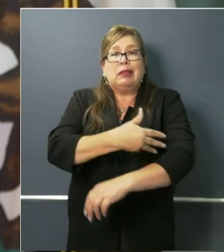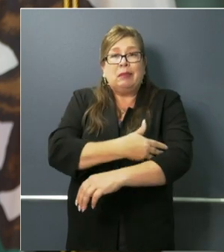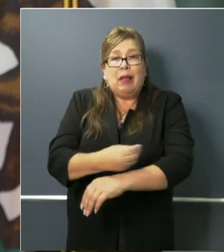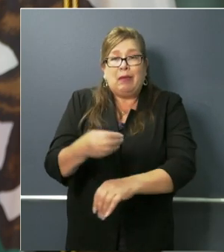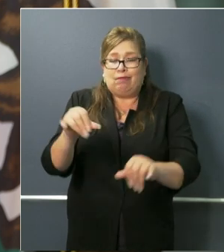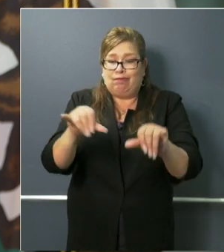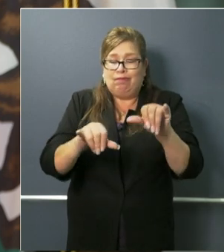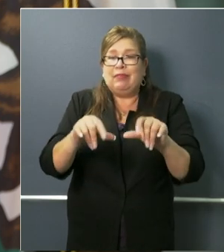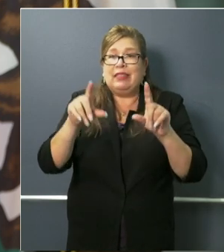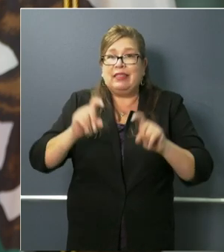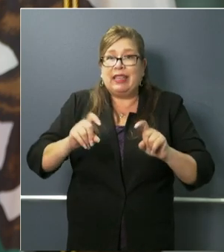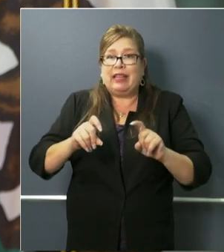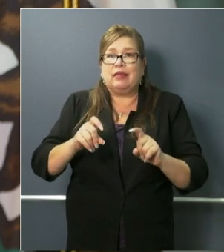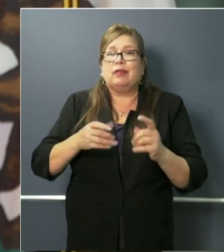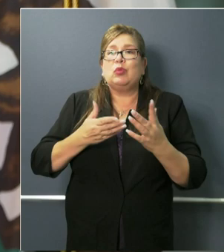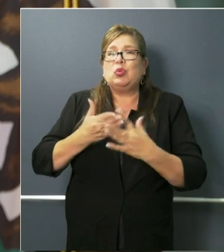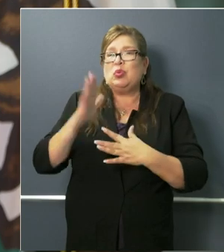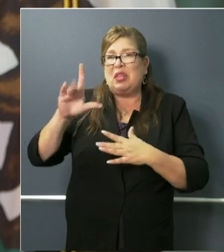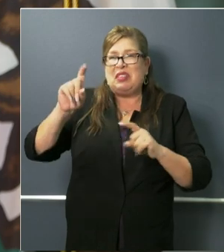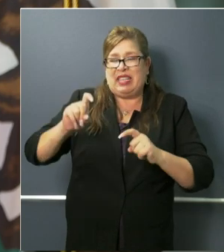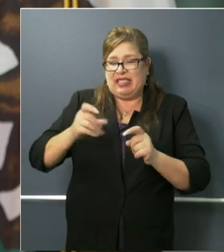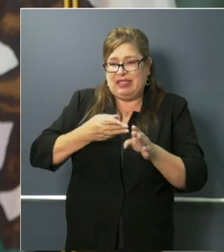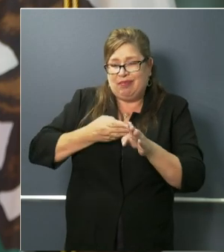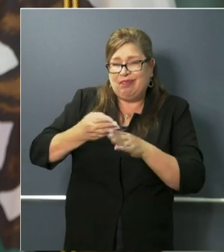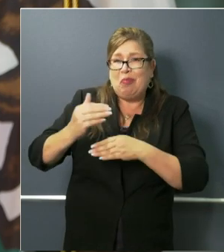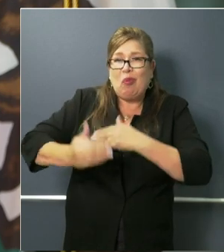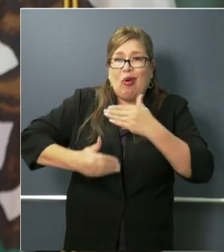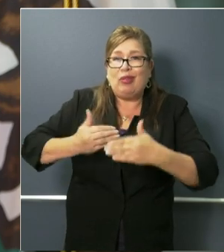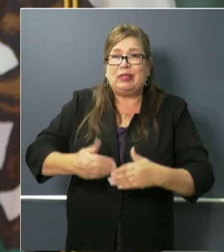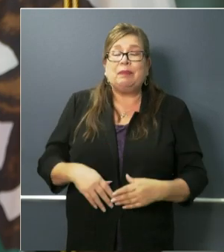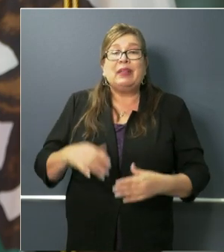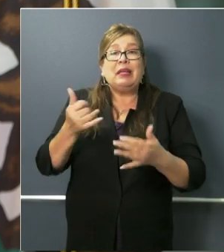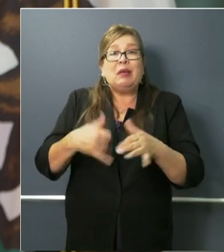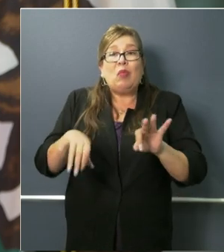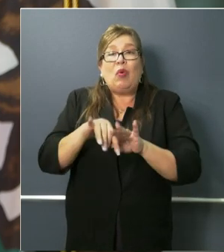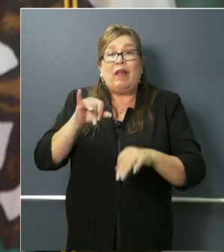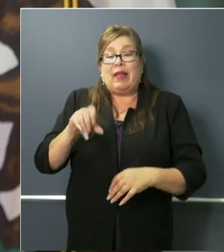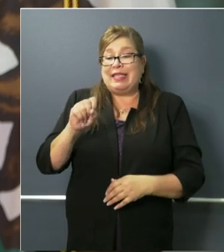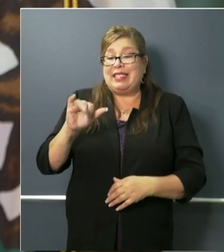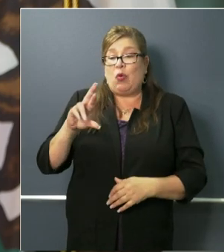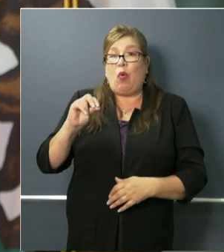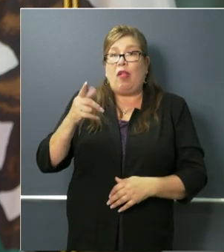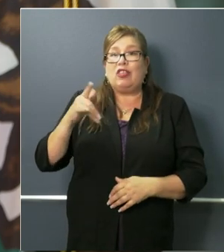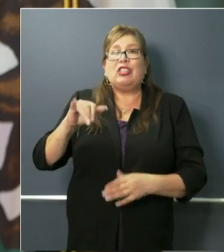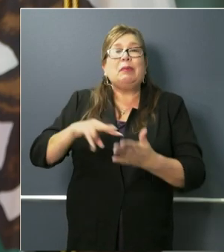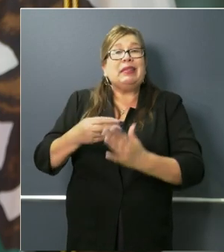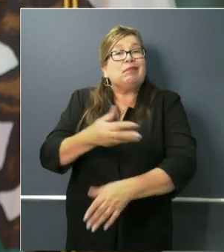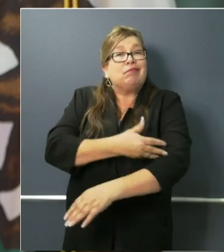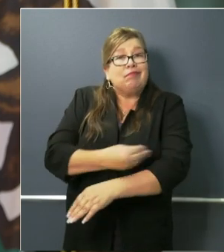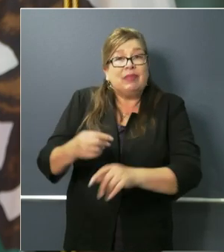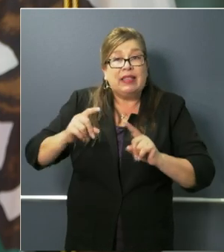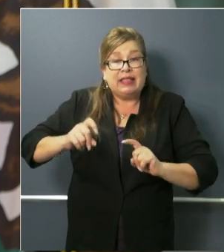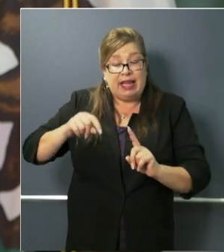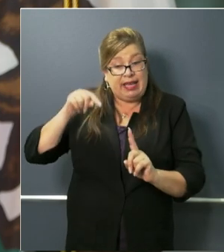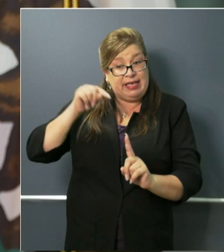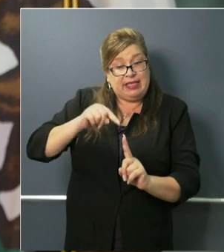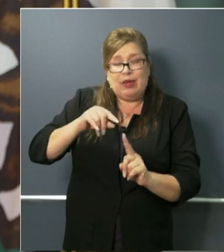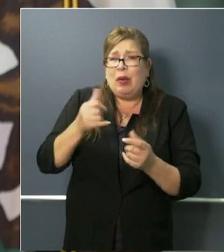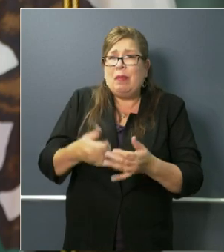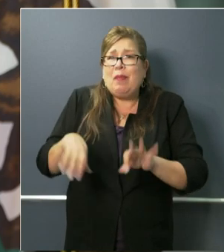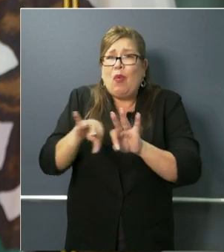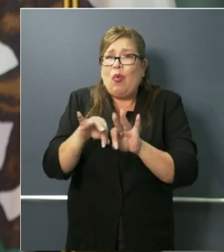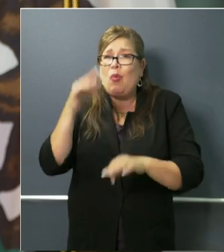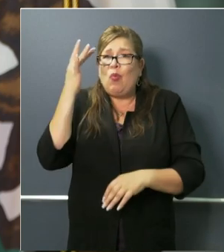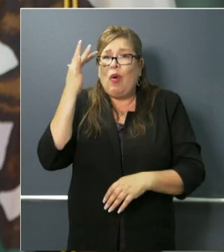laboratory developed testing mechanism and the importance of the serology test in the larger picture of coven 19 is that